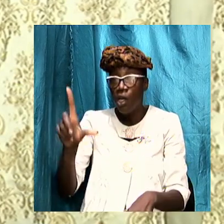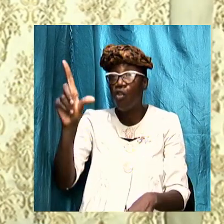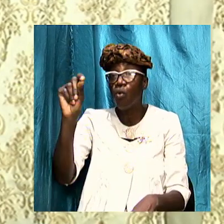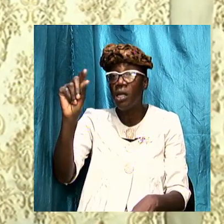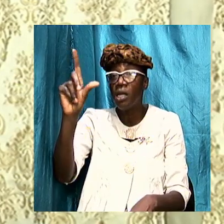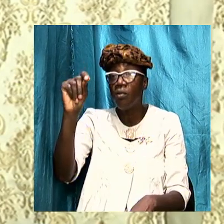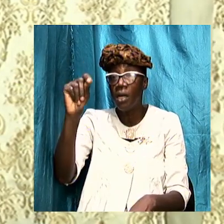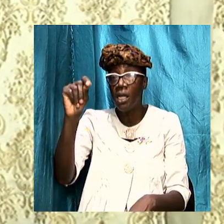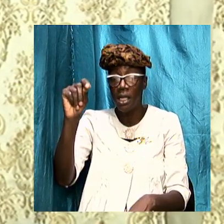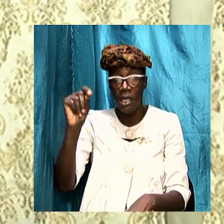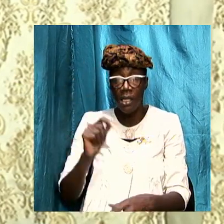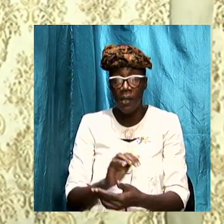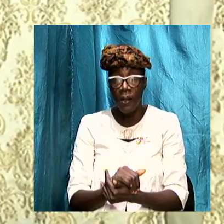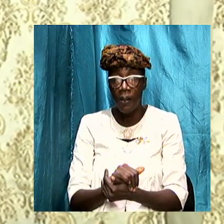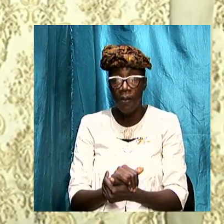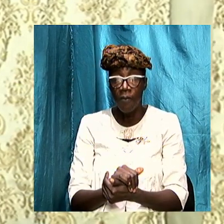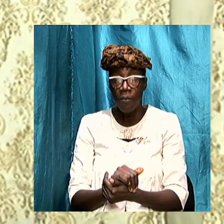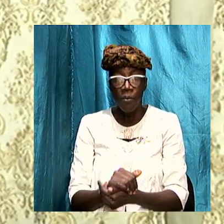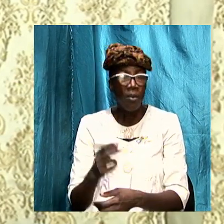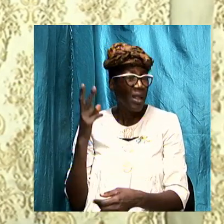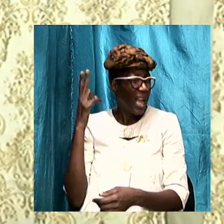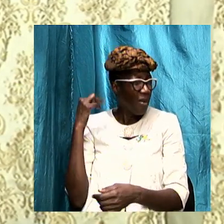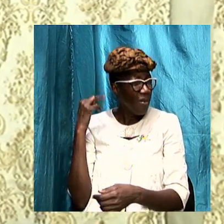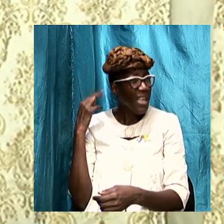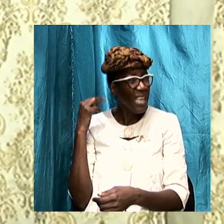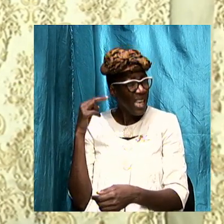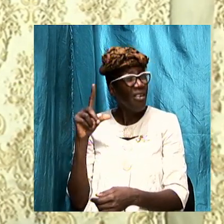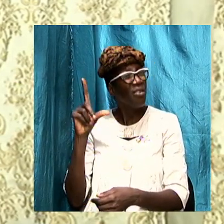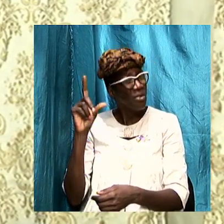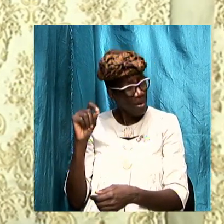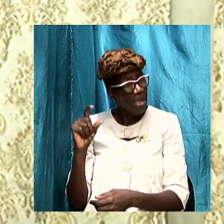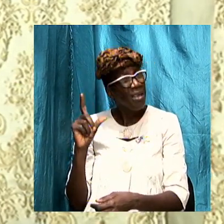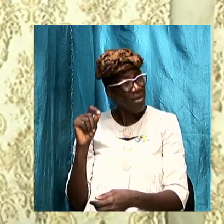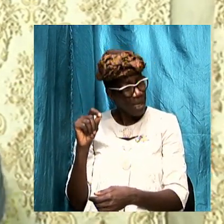and we constantly heard about 2020